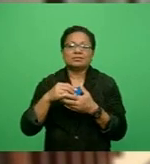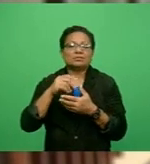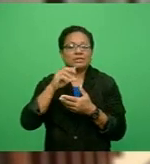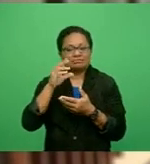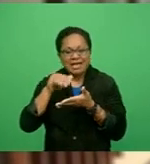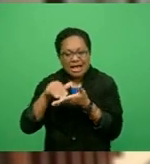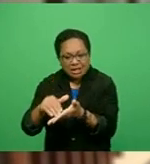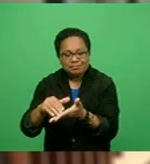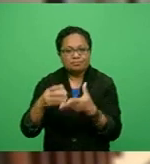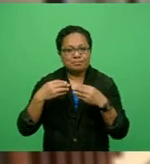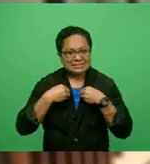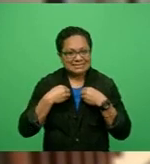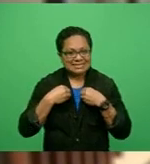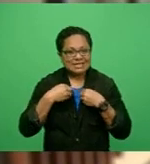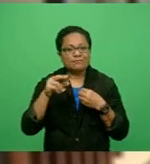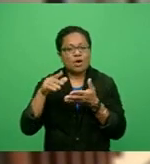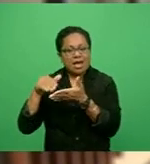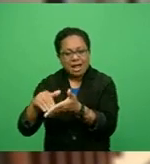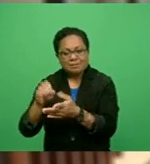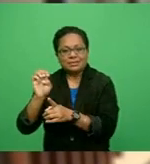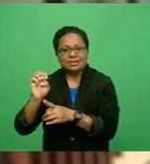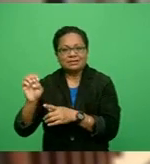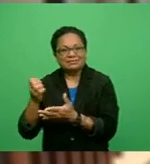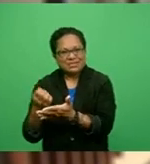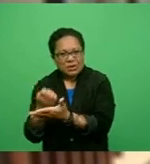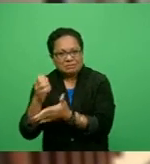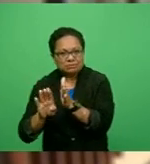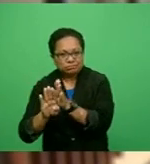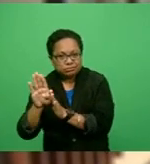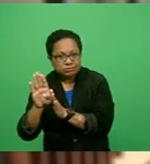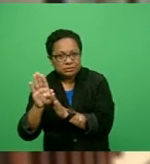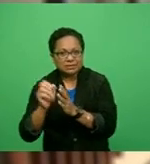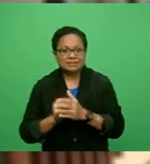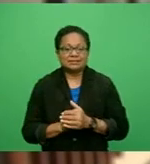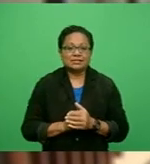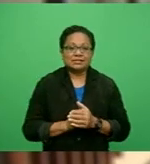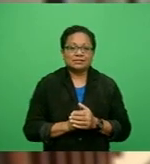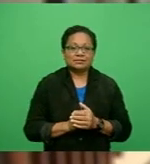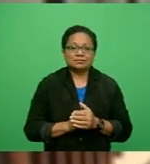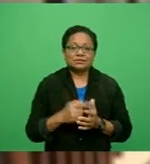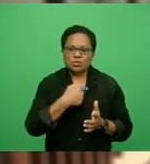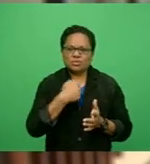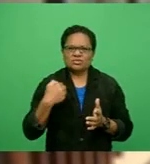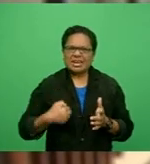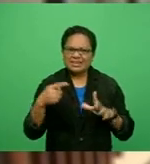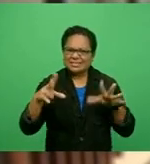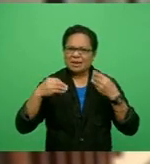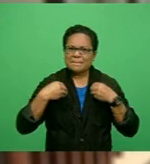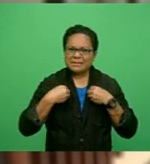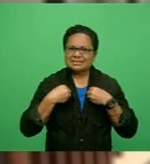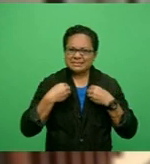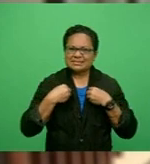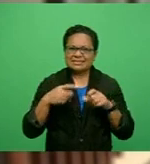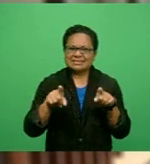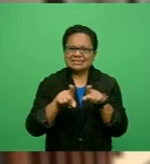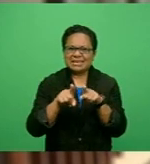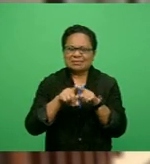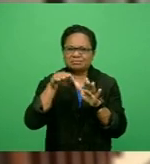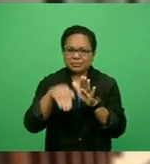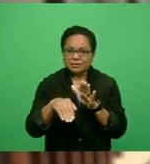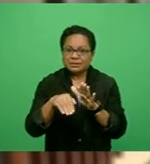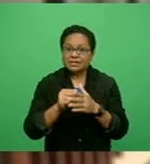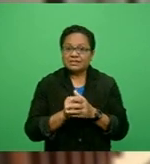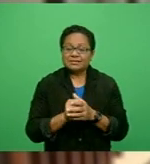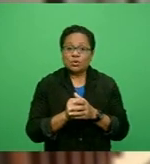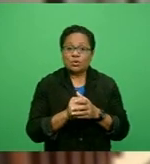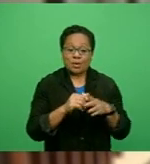recovery. Meanwhile, the Chinese won, gained after the country was added to the global bond benchmark. Democrats